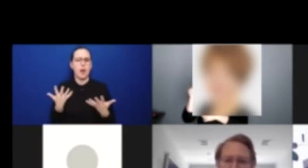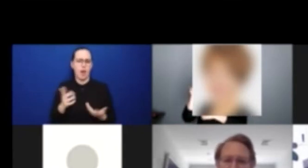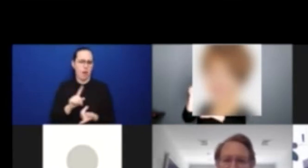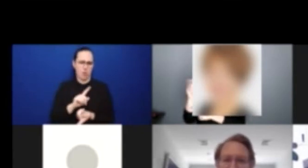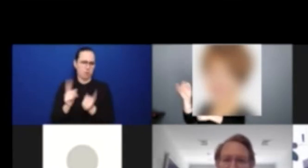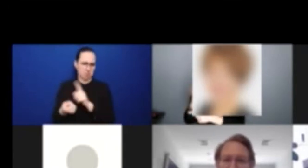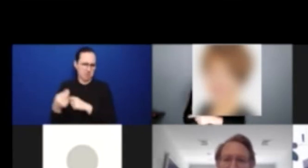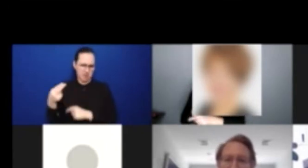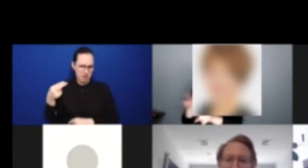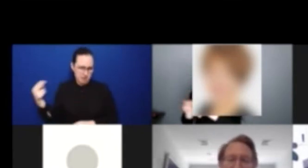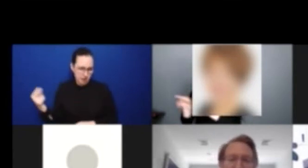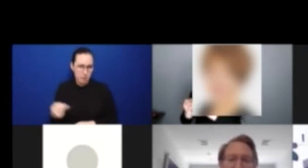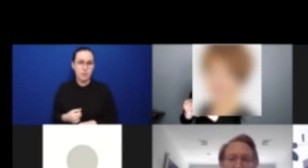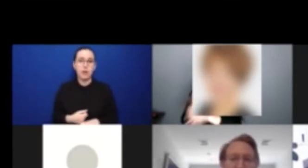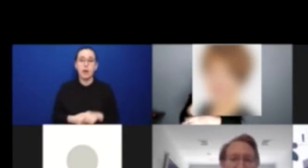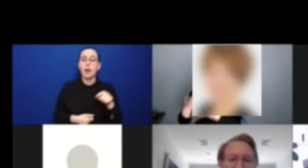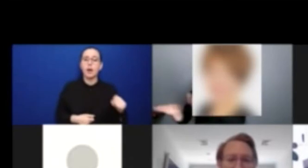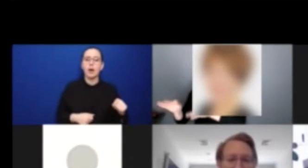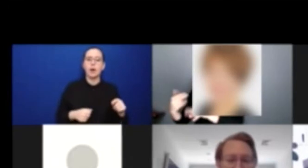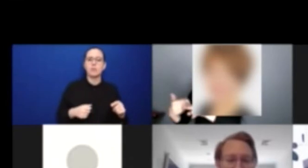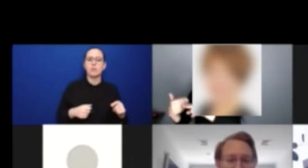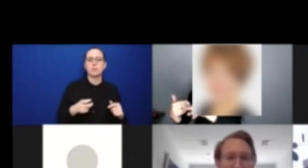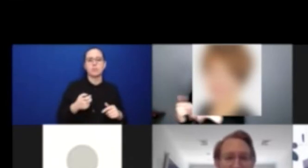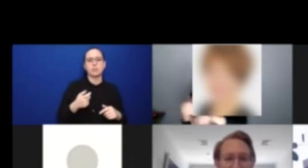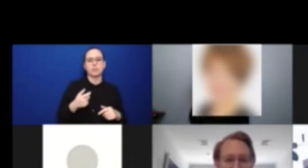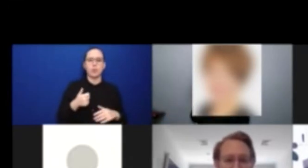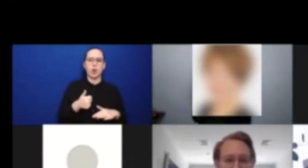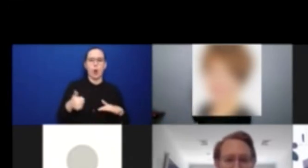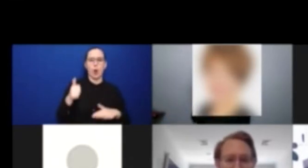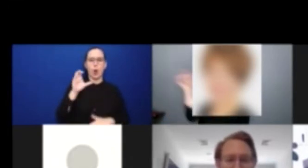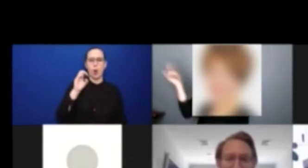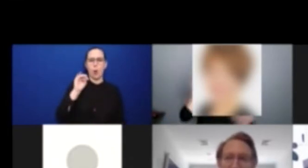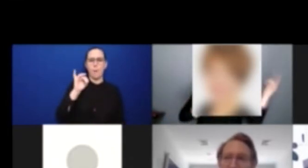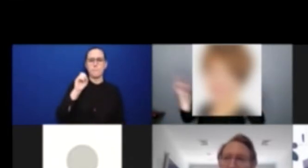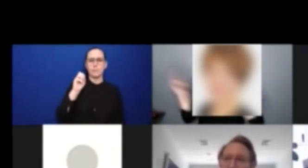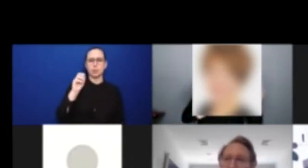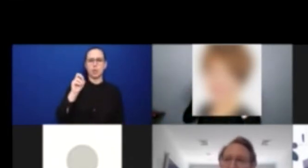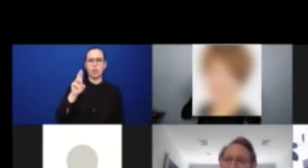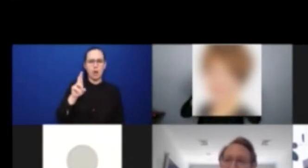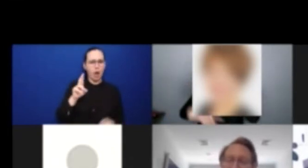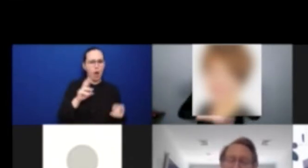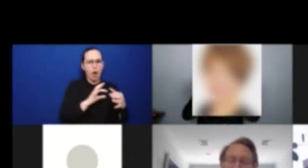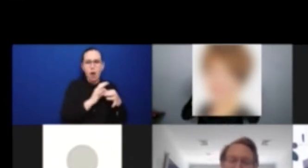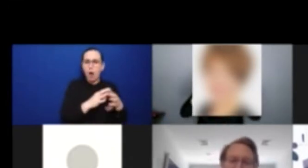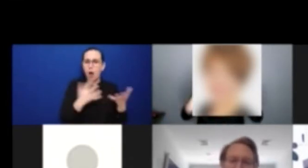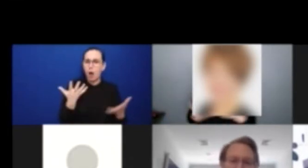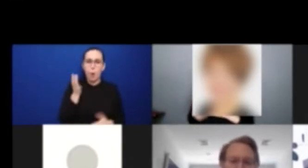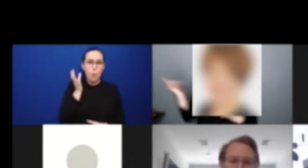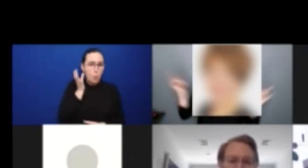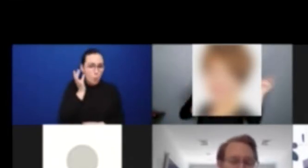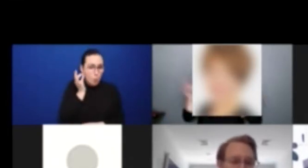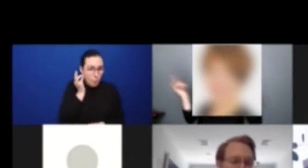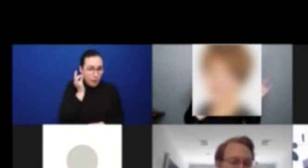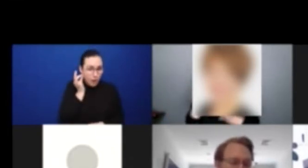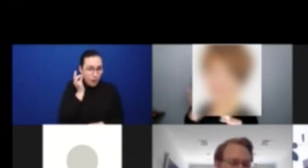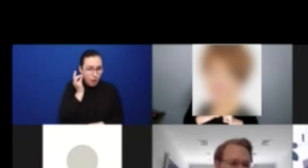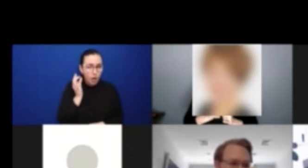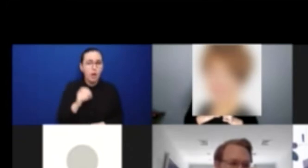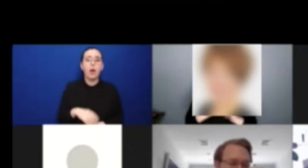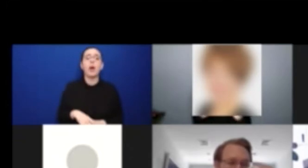well attended. NGOs would fly in from all around the world. The meetings were standing room only.